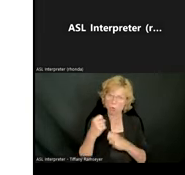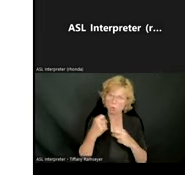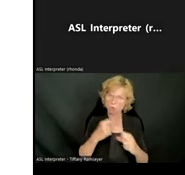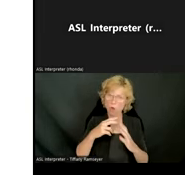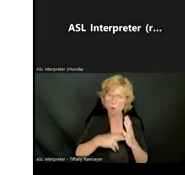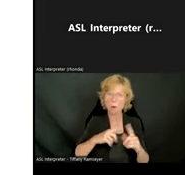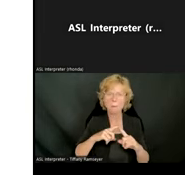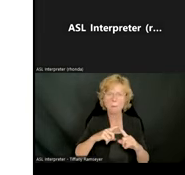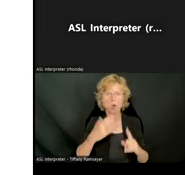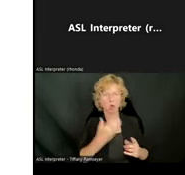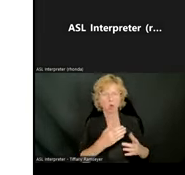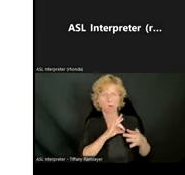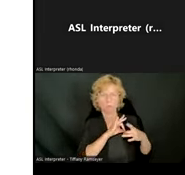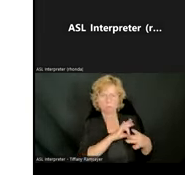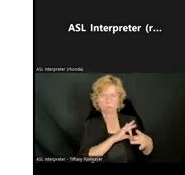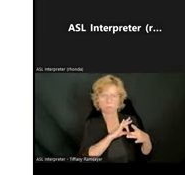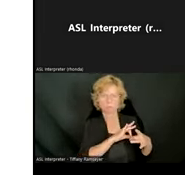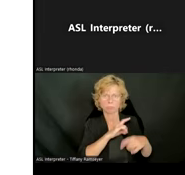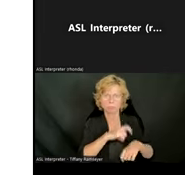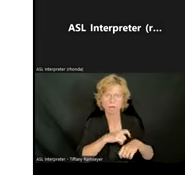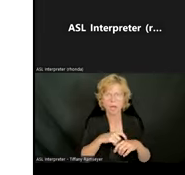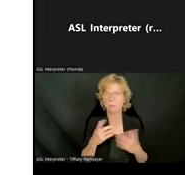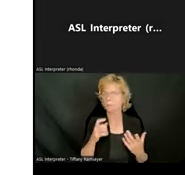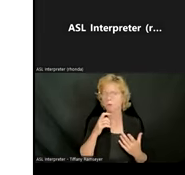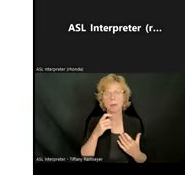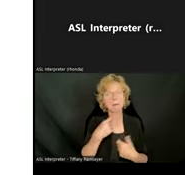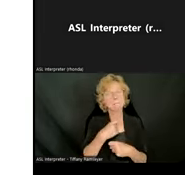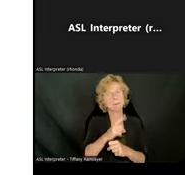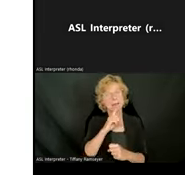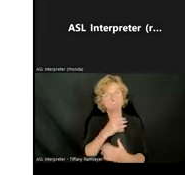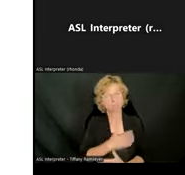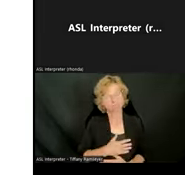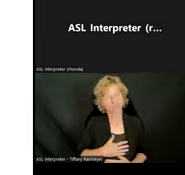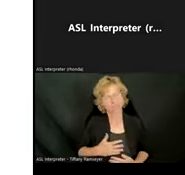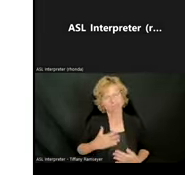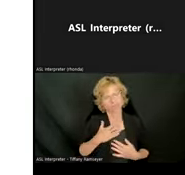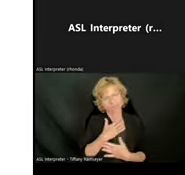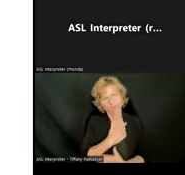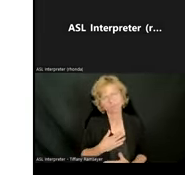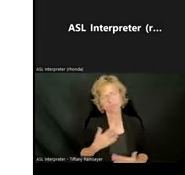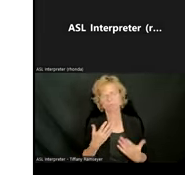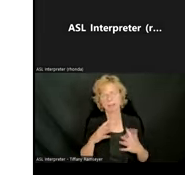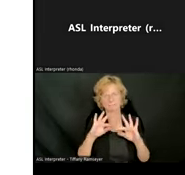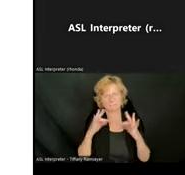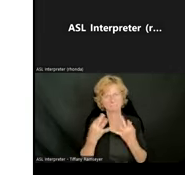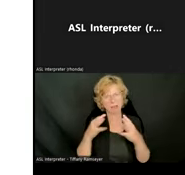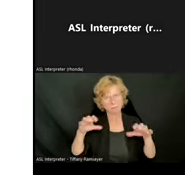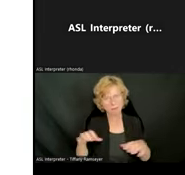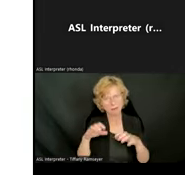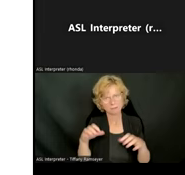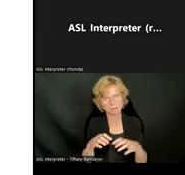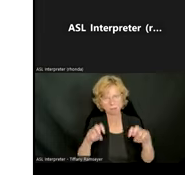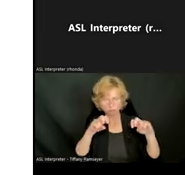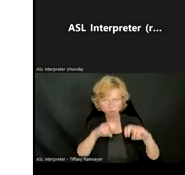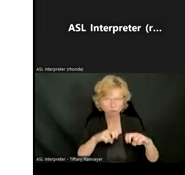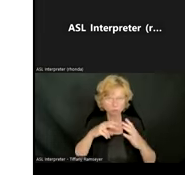as that connection time. Don't make reading a struggle. Make it enjoyable and something that you do as a family. That